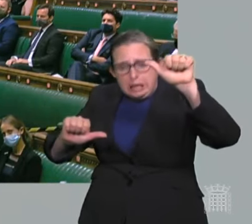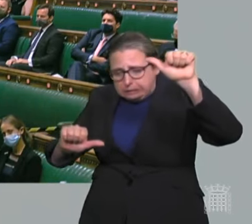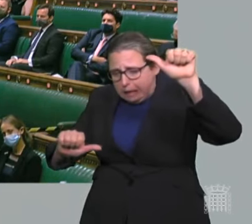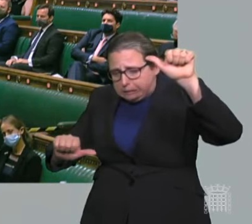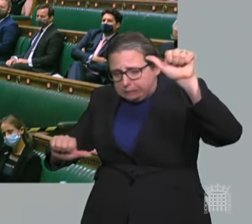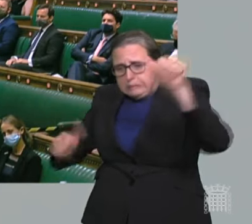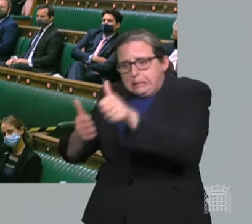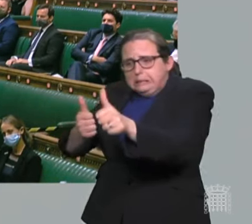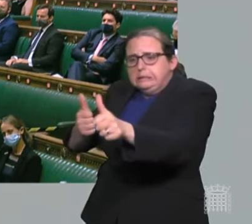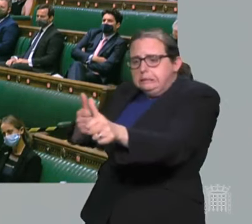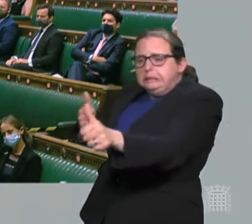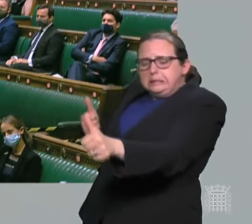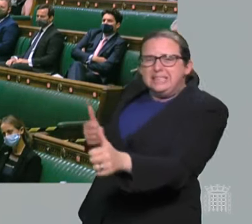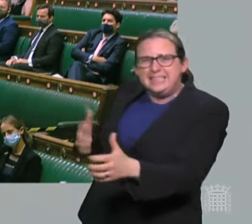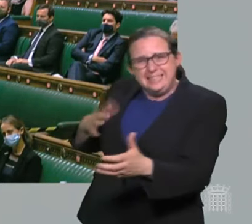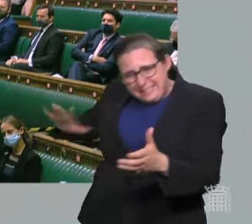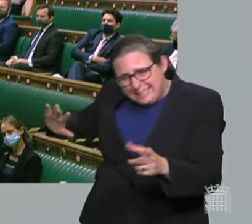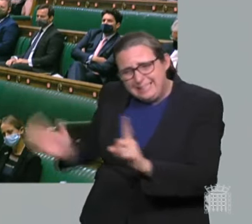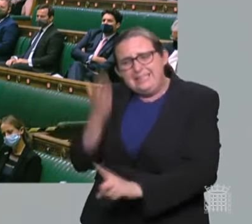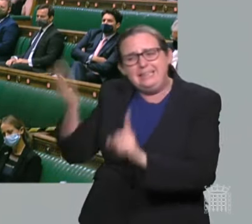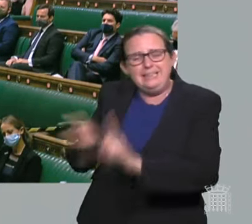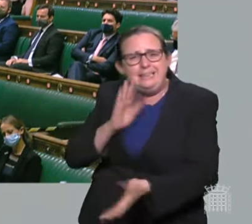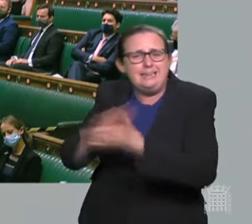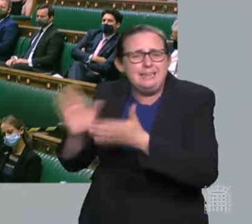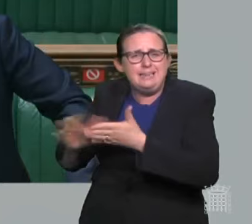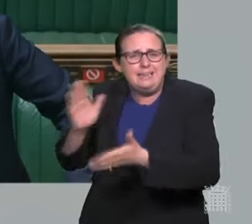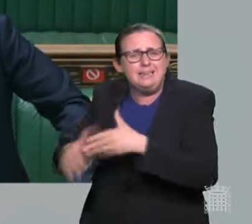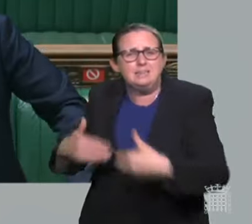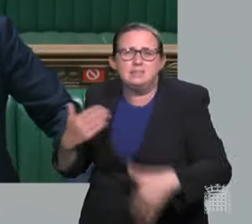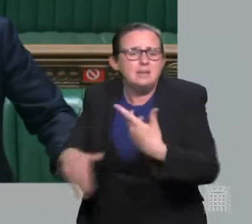know will get a lot worse before it gets better.